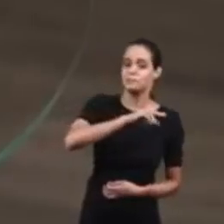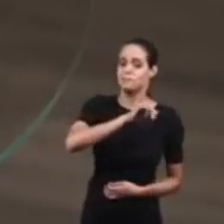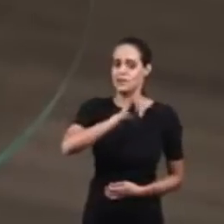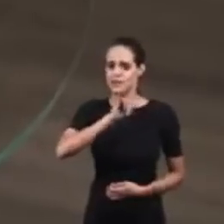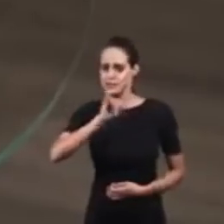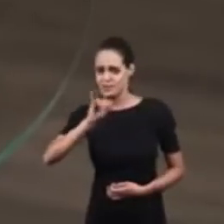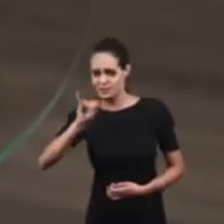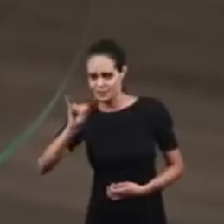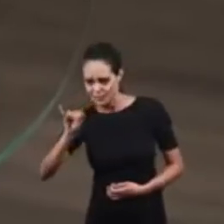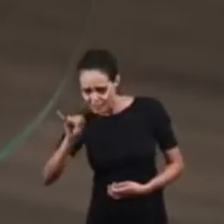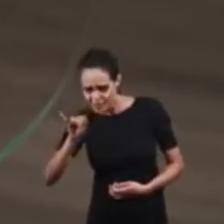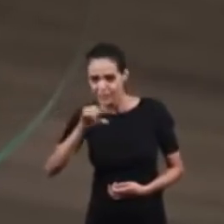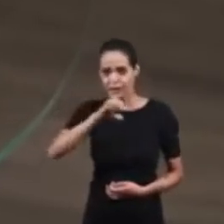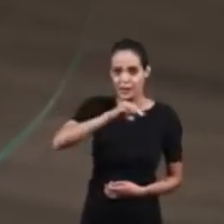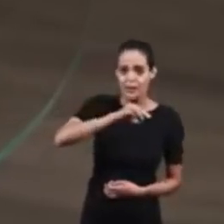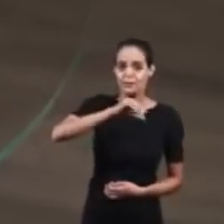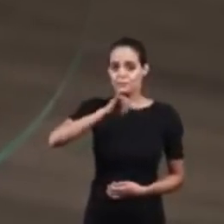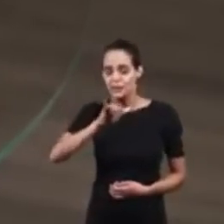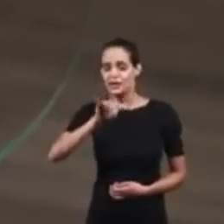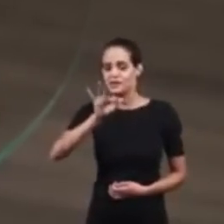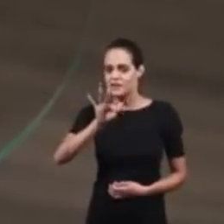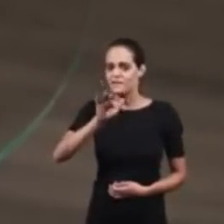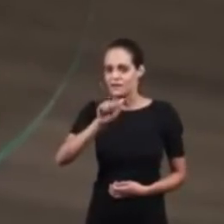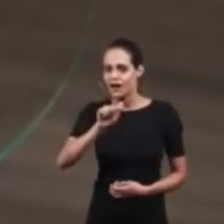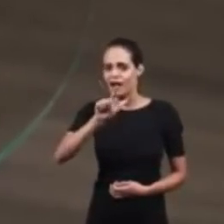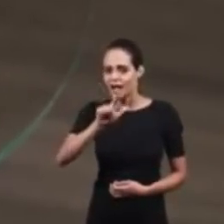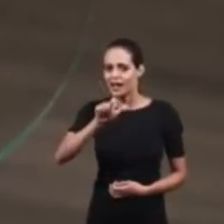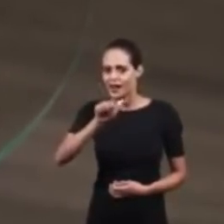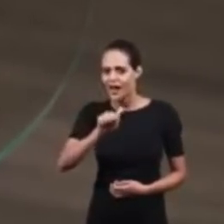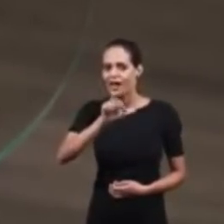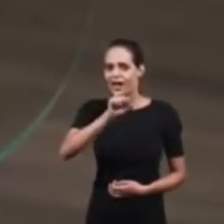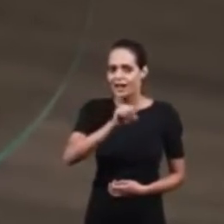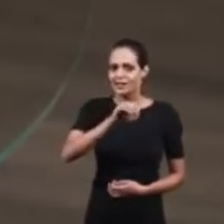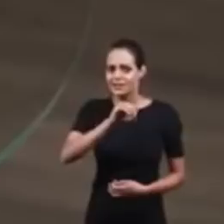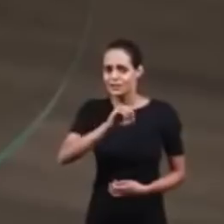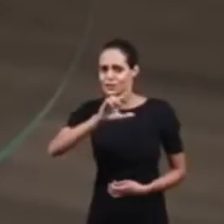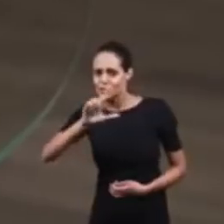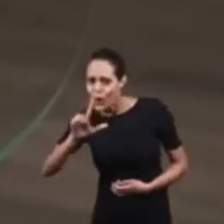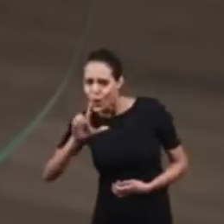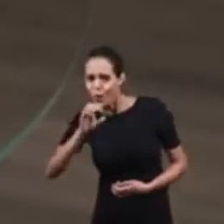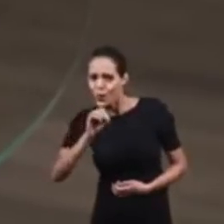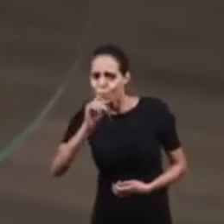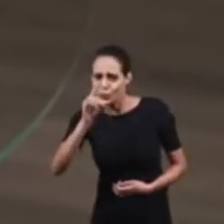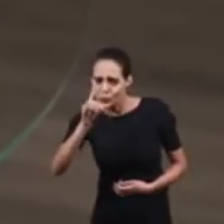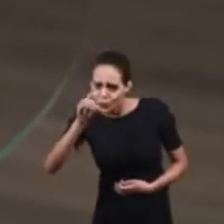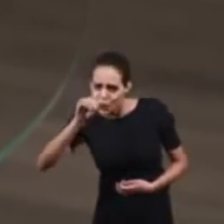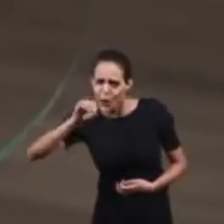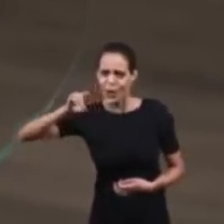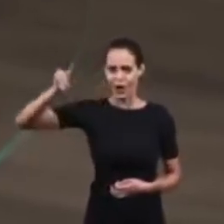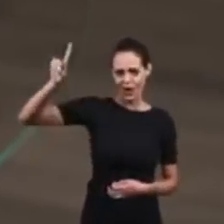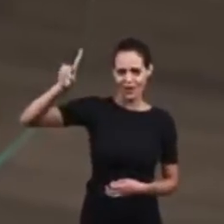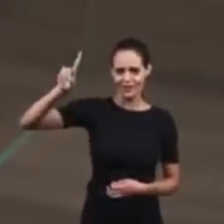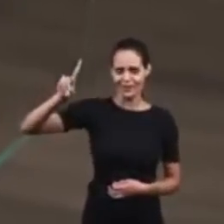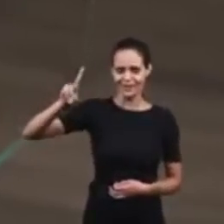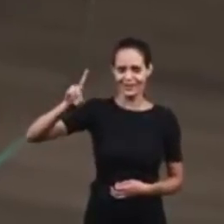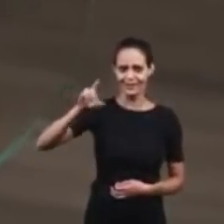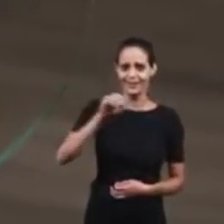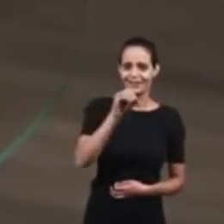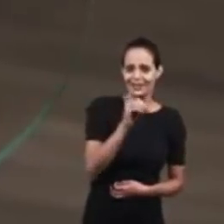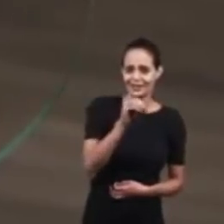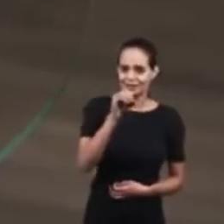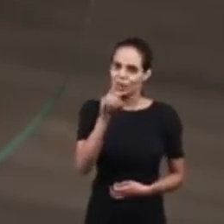Mi Fa Sol La Sol Fa Sol Stretch Do Do Do